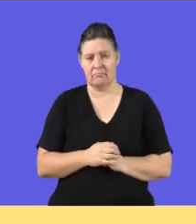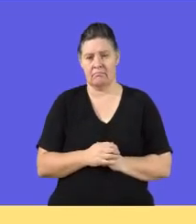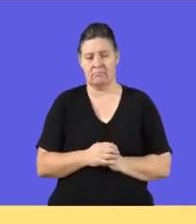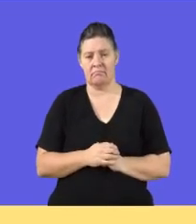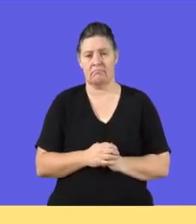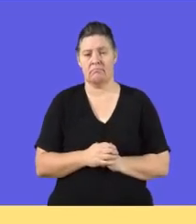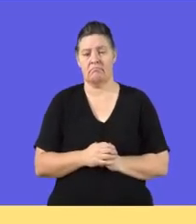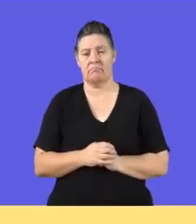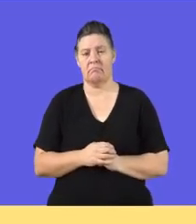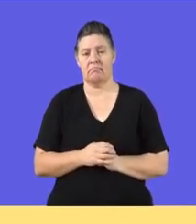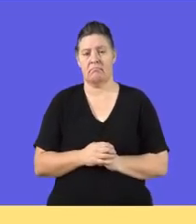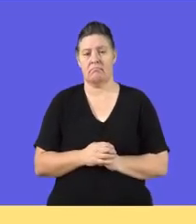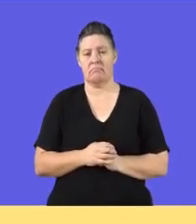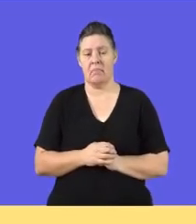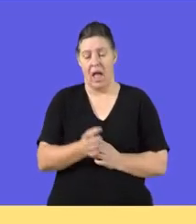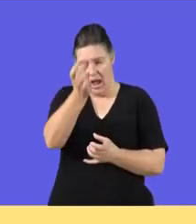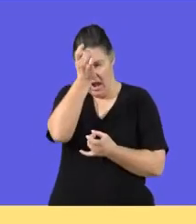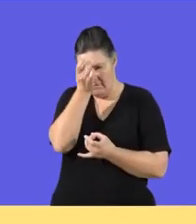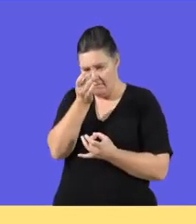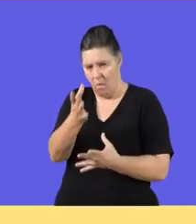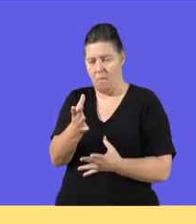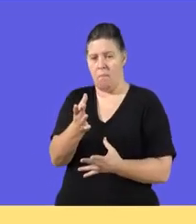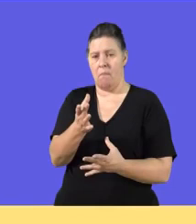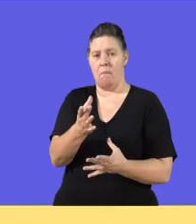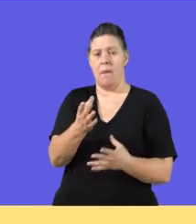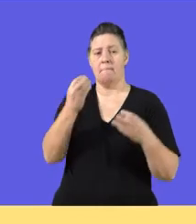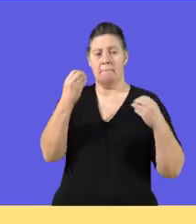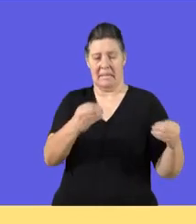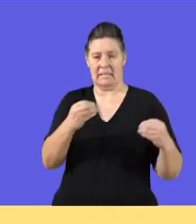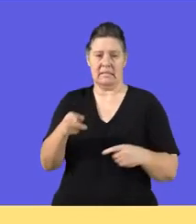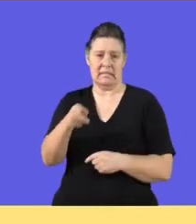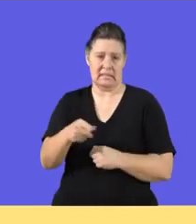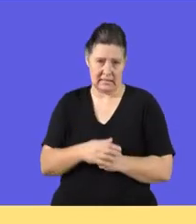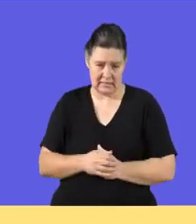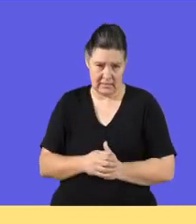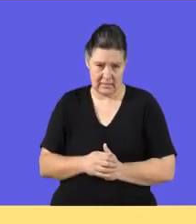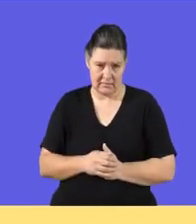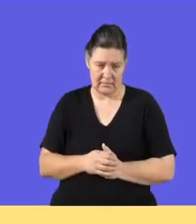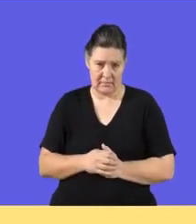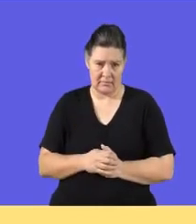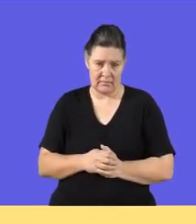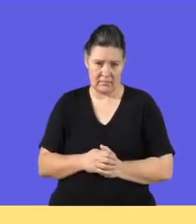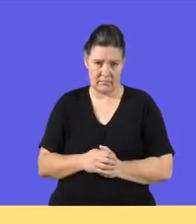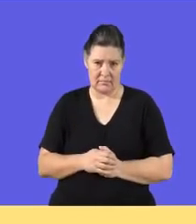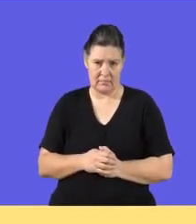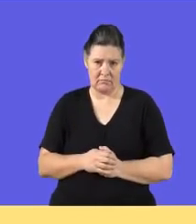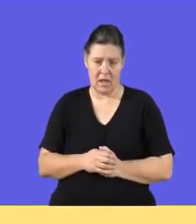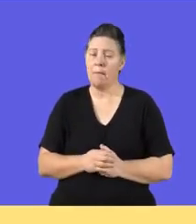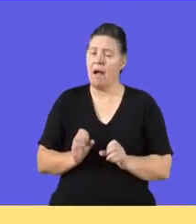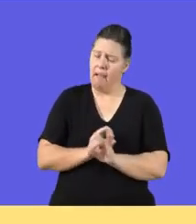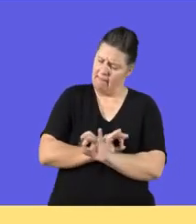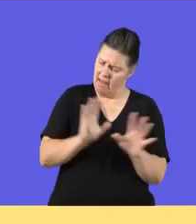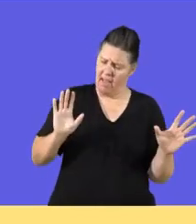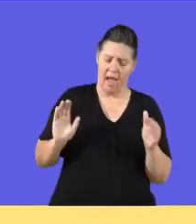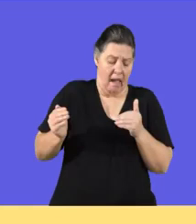has to be clear with his business dealings, all right? That he has nothing